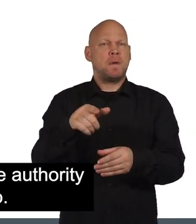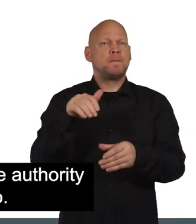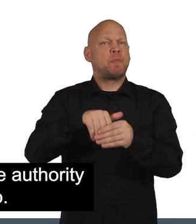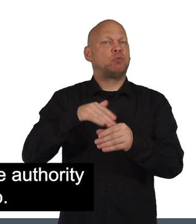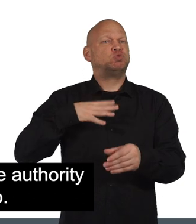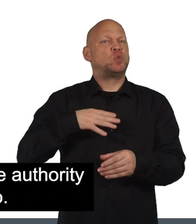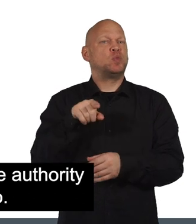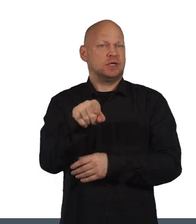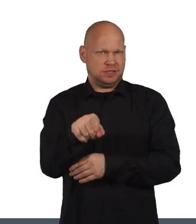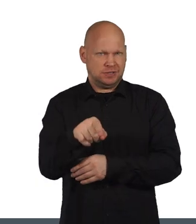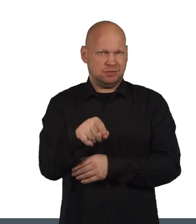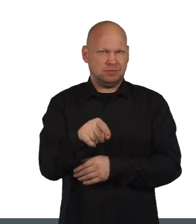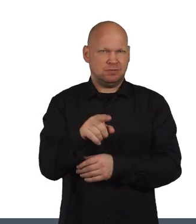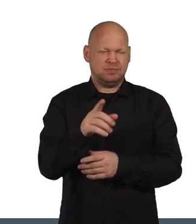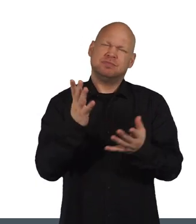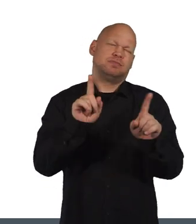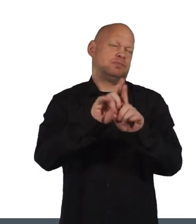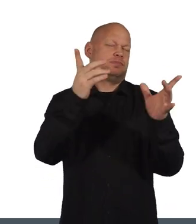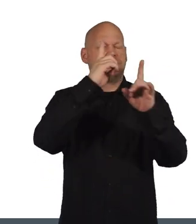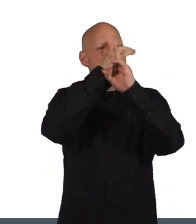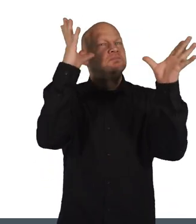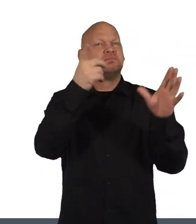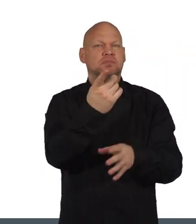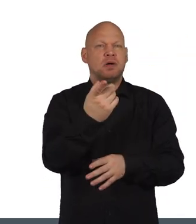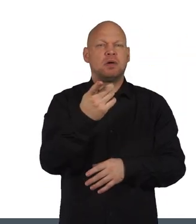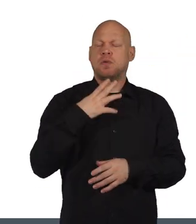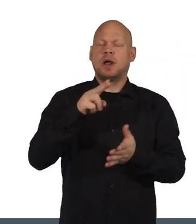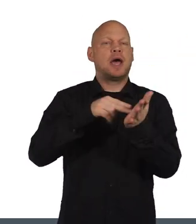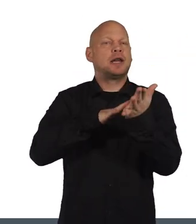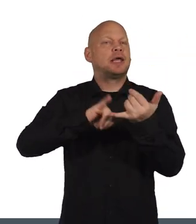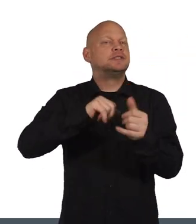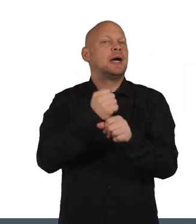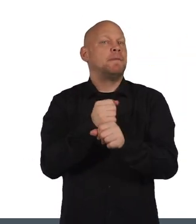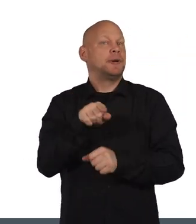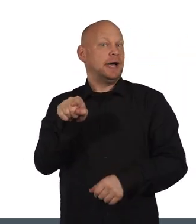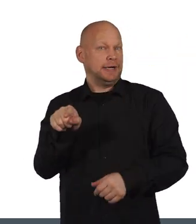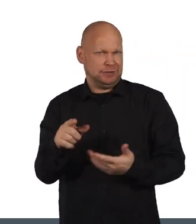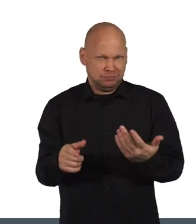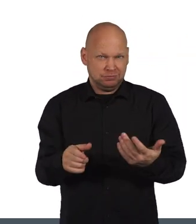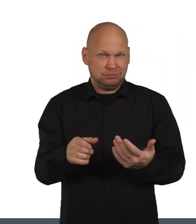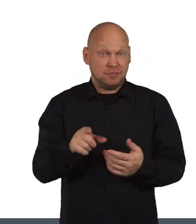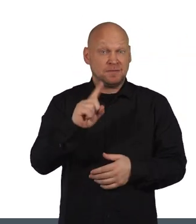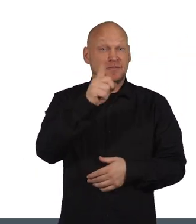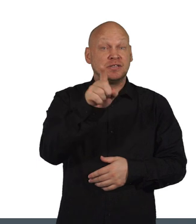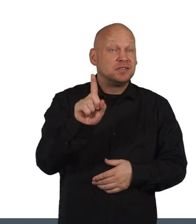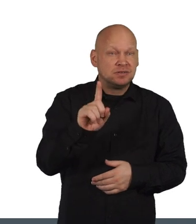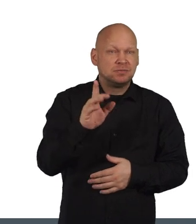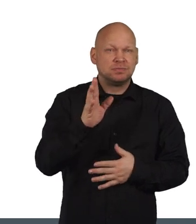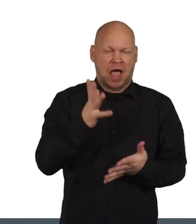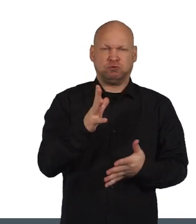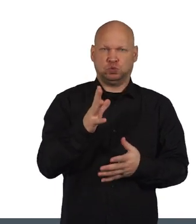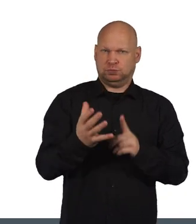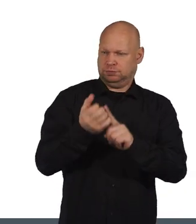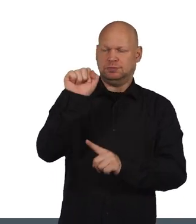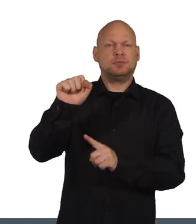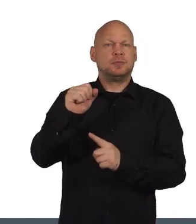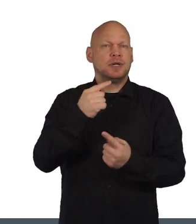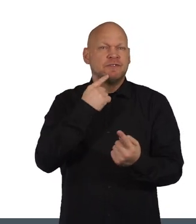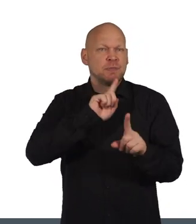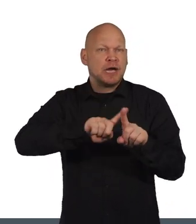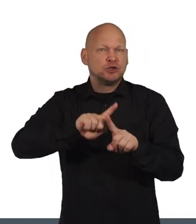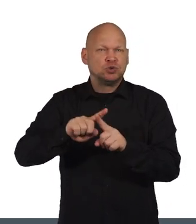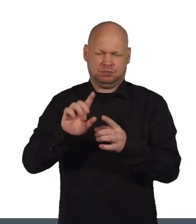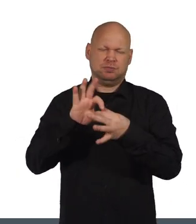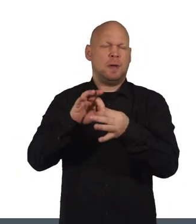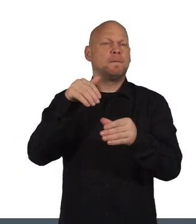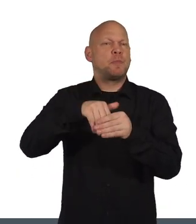request to. Let's imagine it's NHS Grampian. The first thing to do will be to find their information